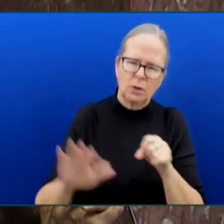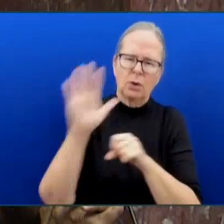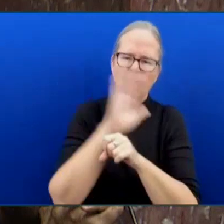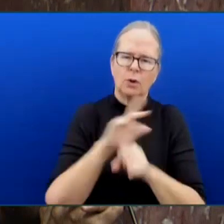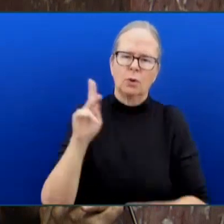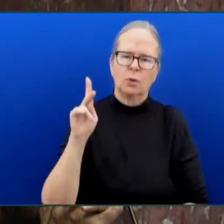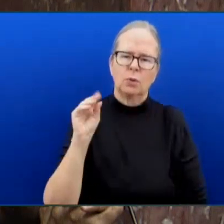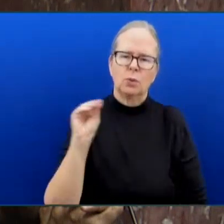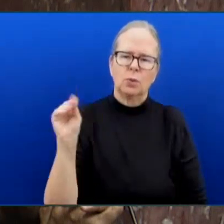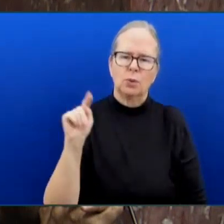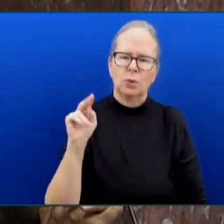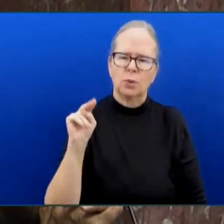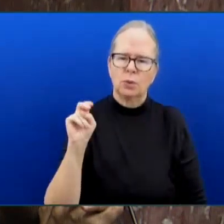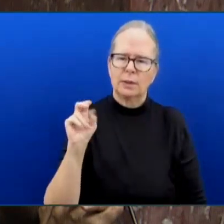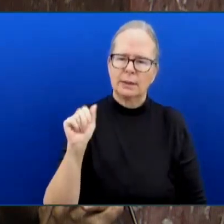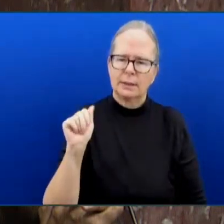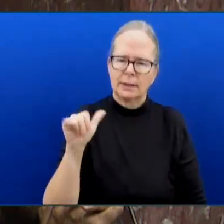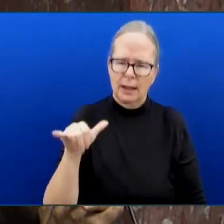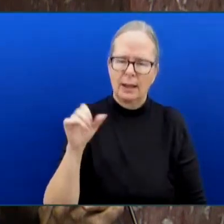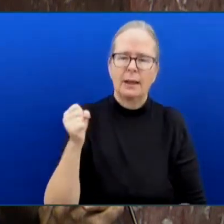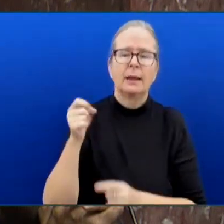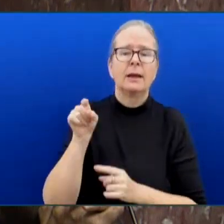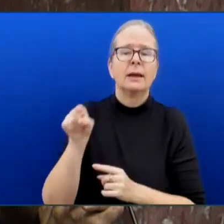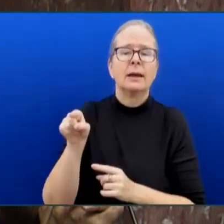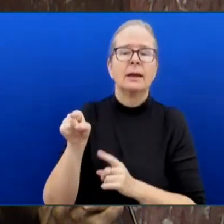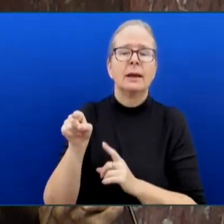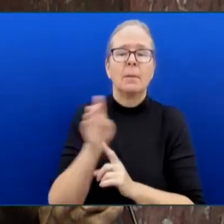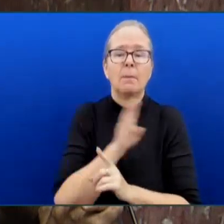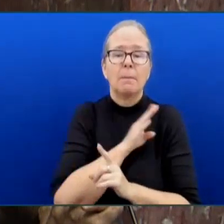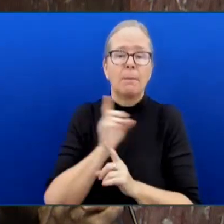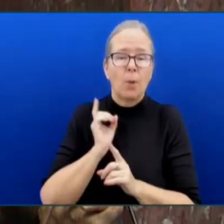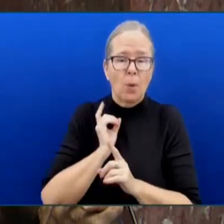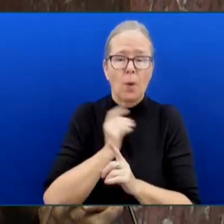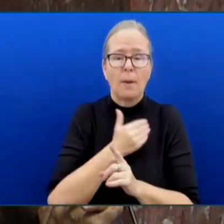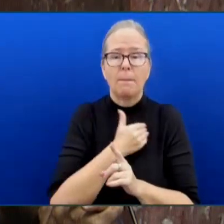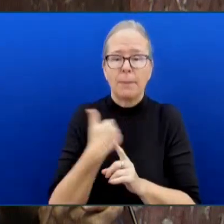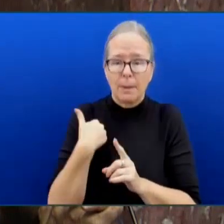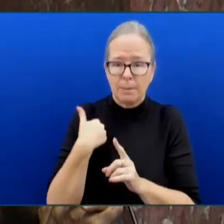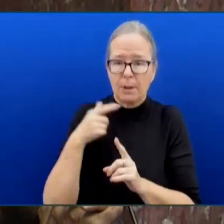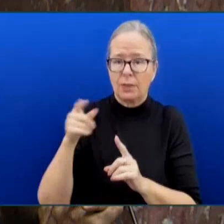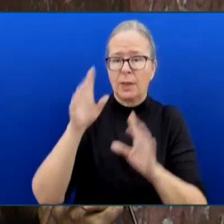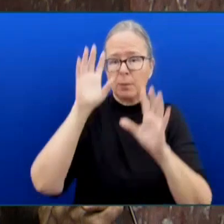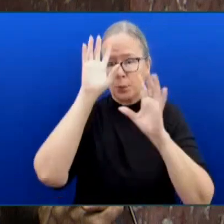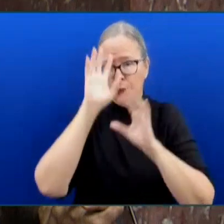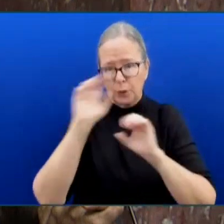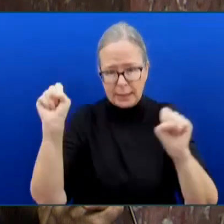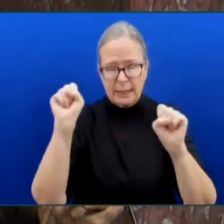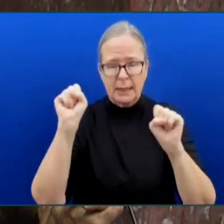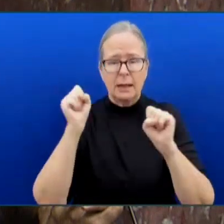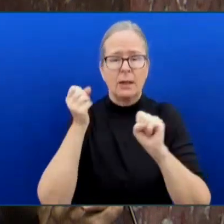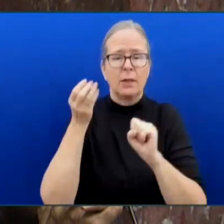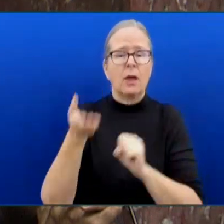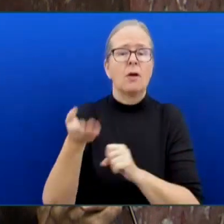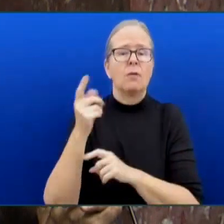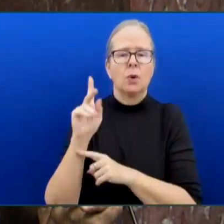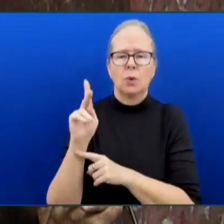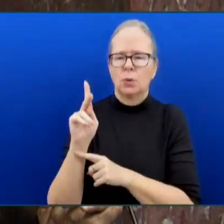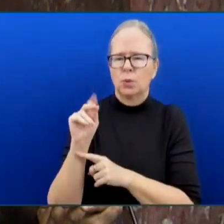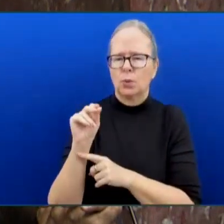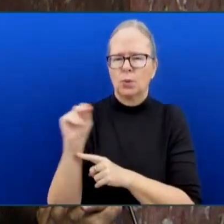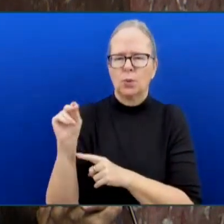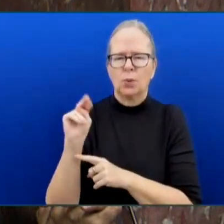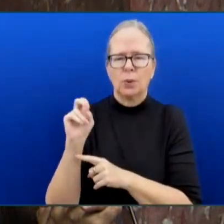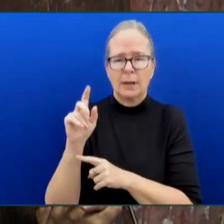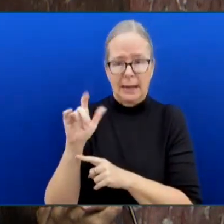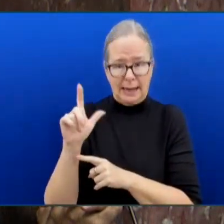project. And Sarah Sinclair is the current president of the Kootenay Lake Historical Society. And Gillian Froesch is the